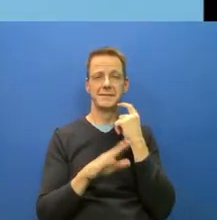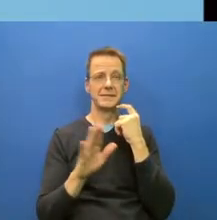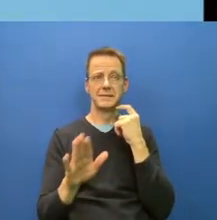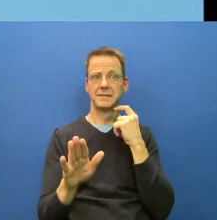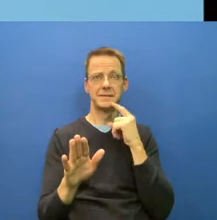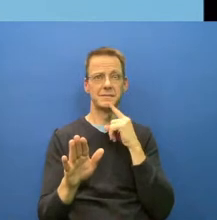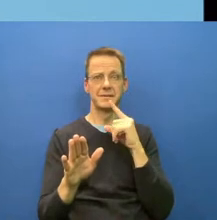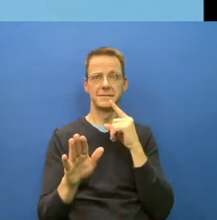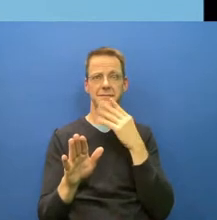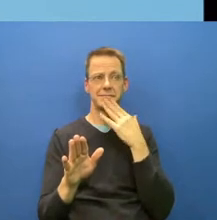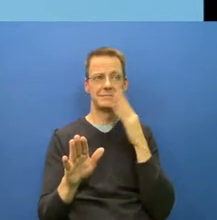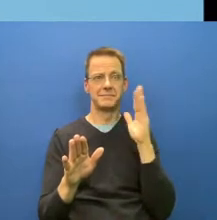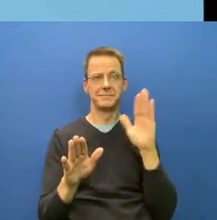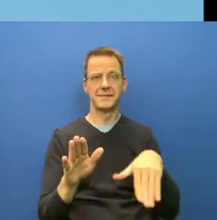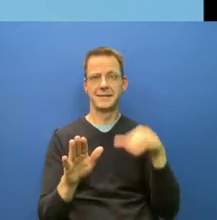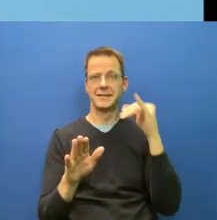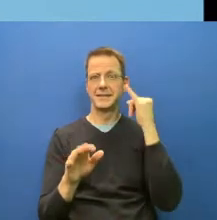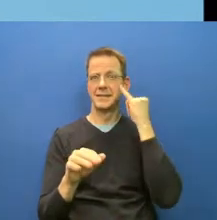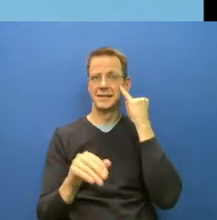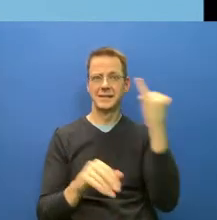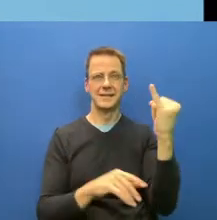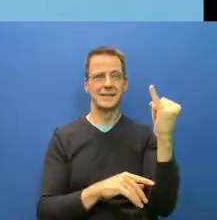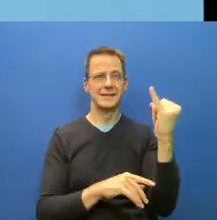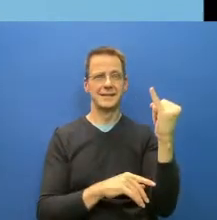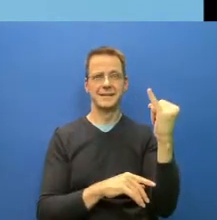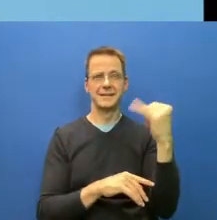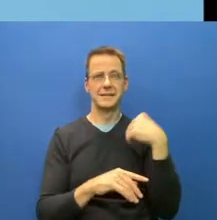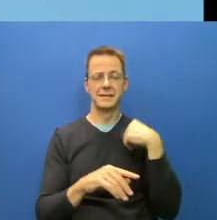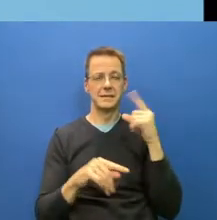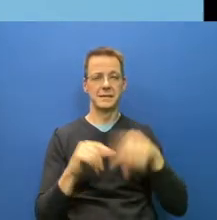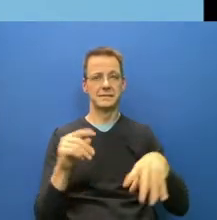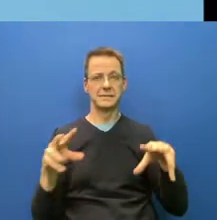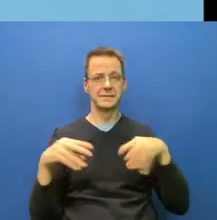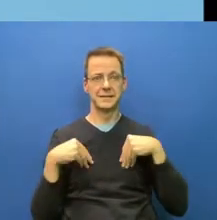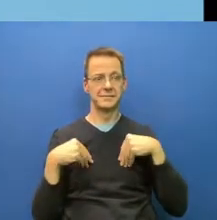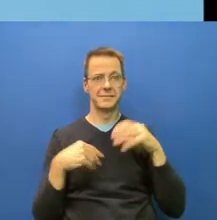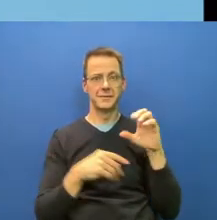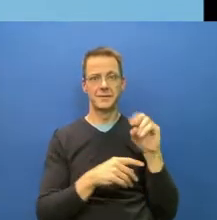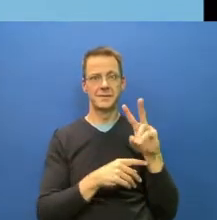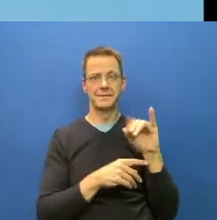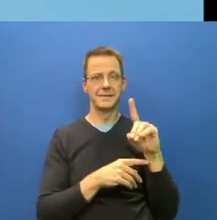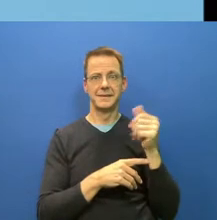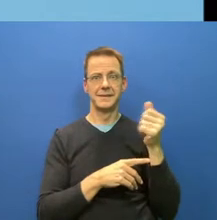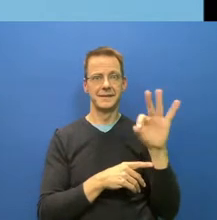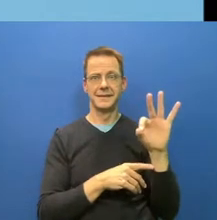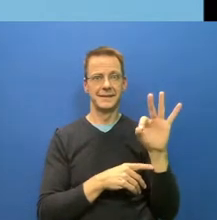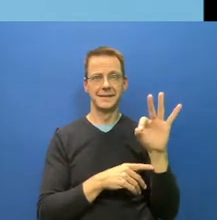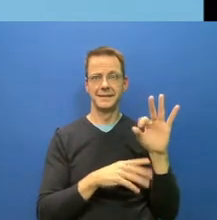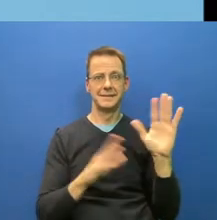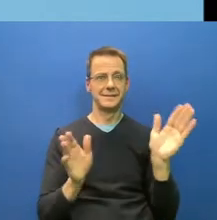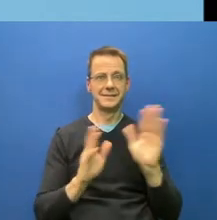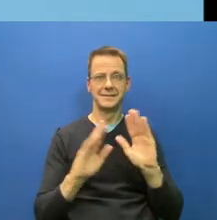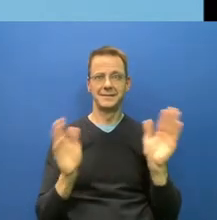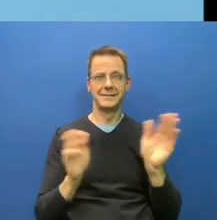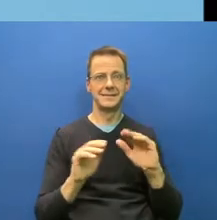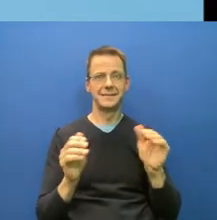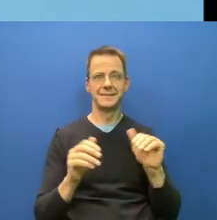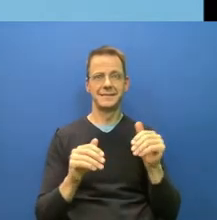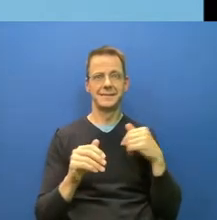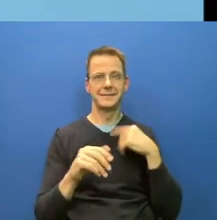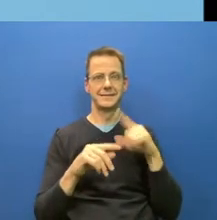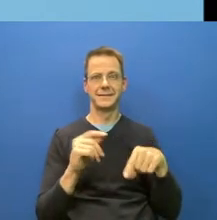not, we're not evolved to deal with it. It's going to cause a lot of misery and death that can be avoided. Next slide, please.